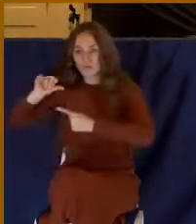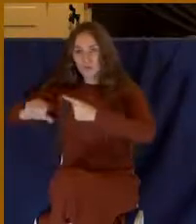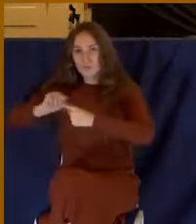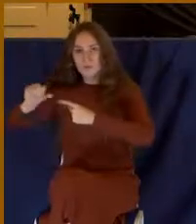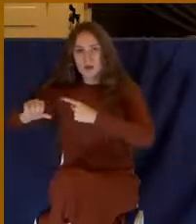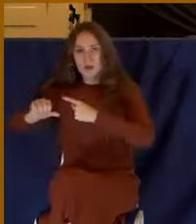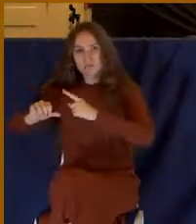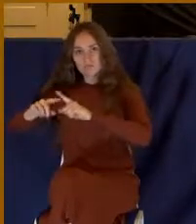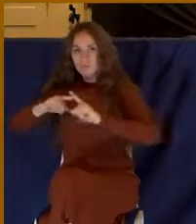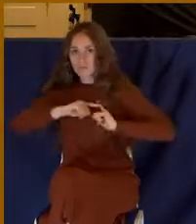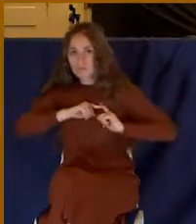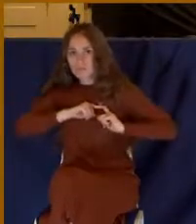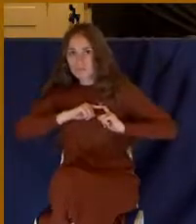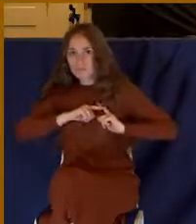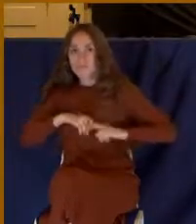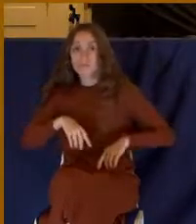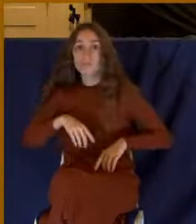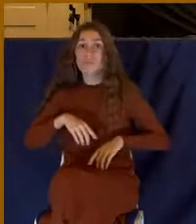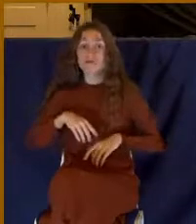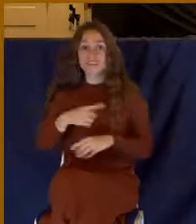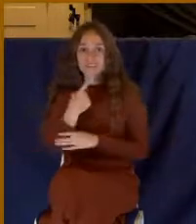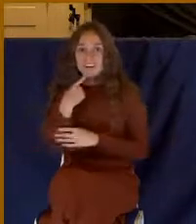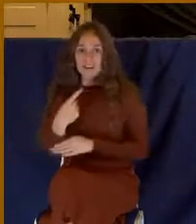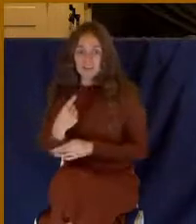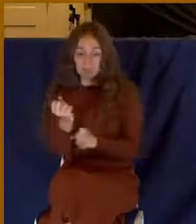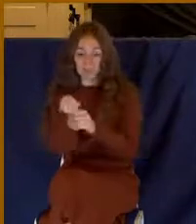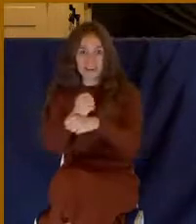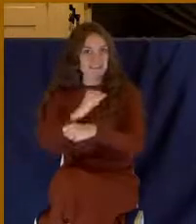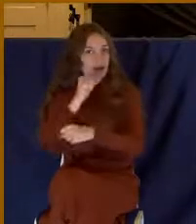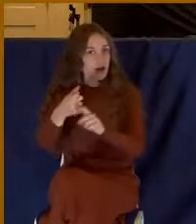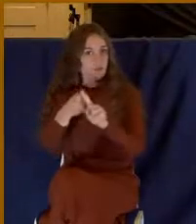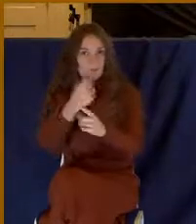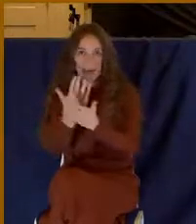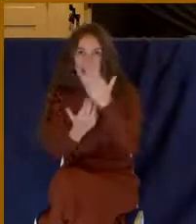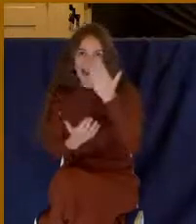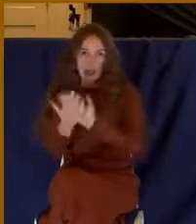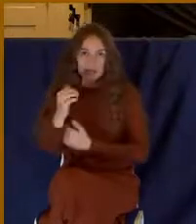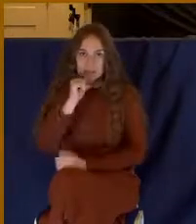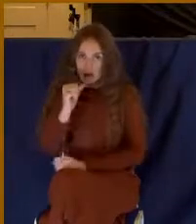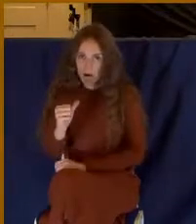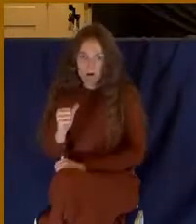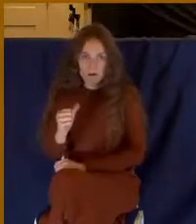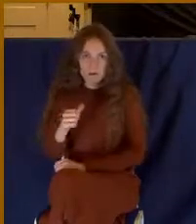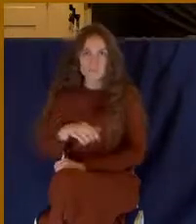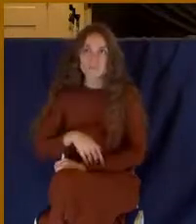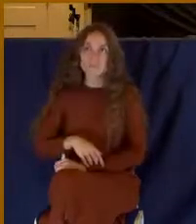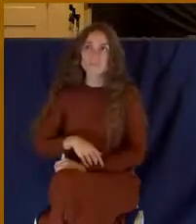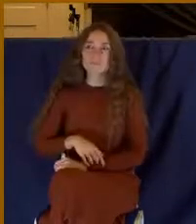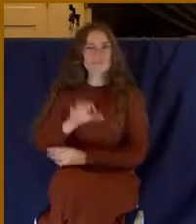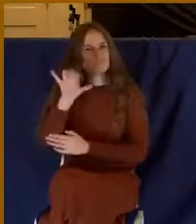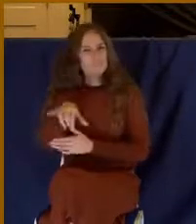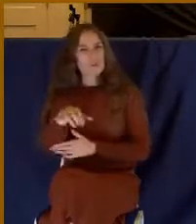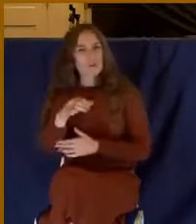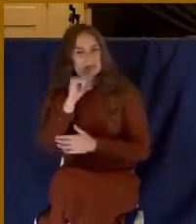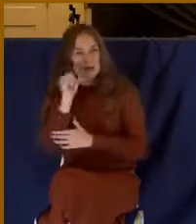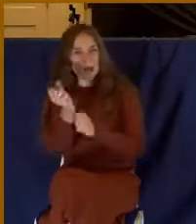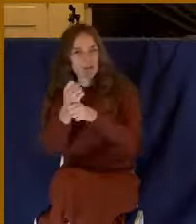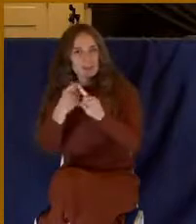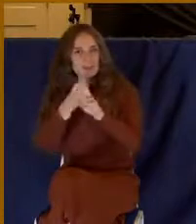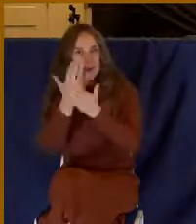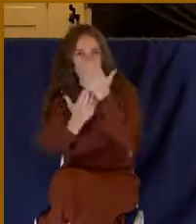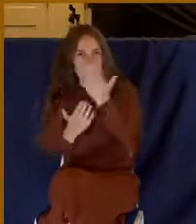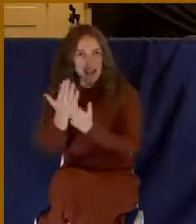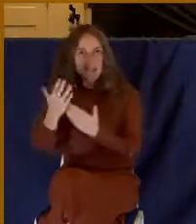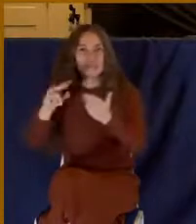operation or made without hands, and the circumcision made without hands. When you see that expression, made without hands, that's talking about a work of